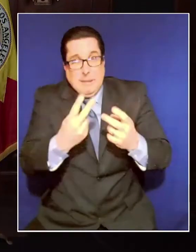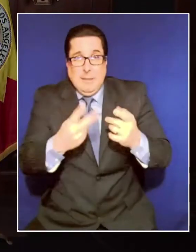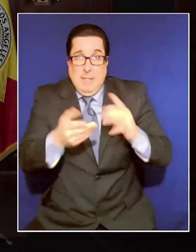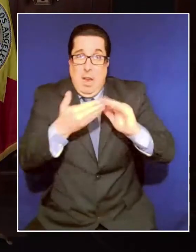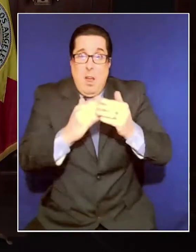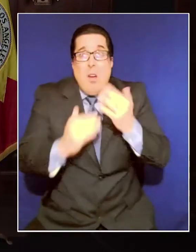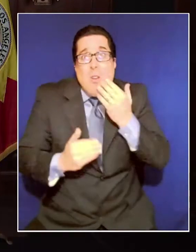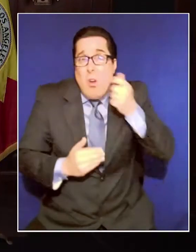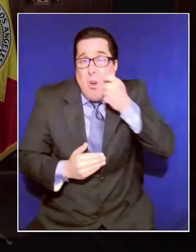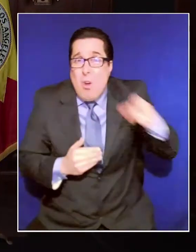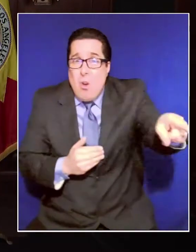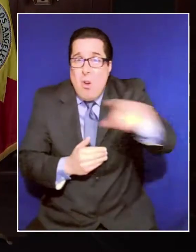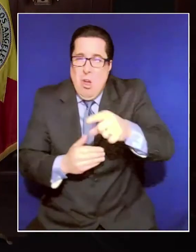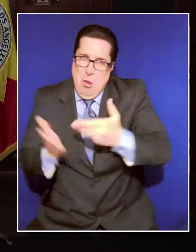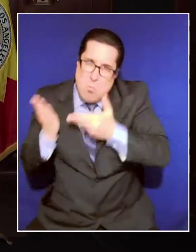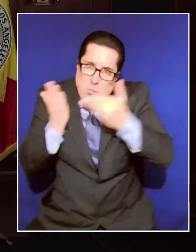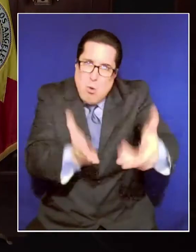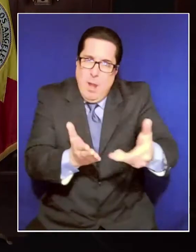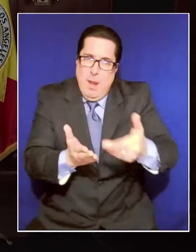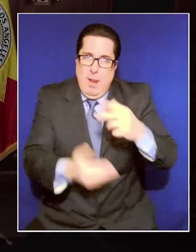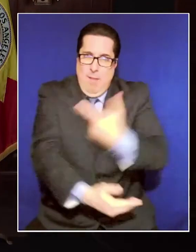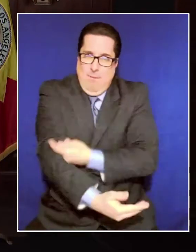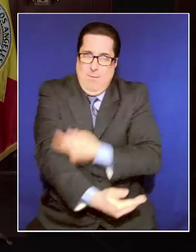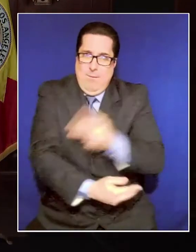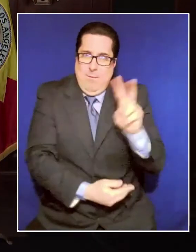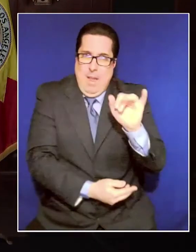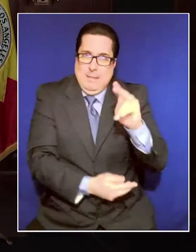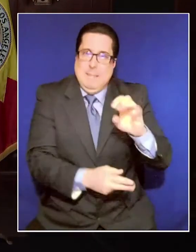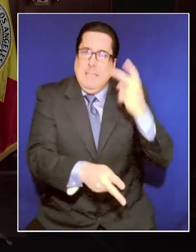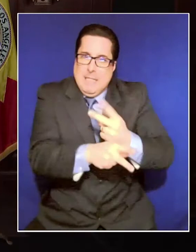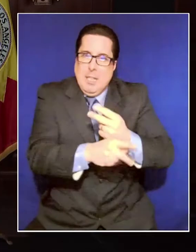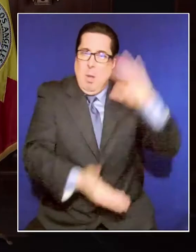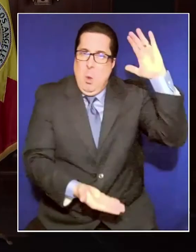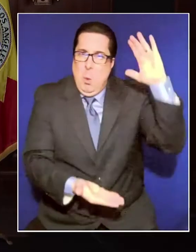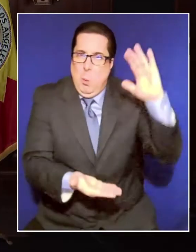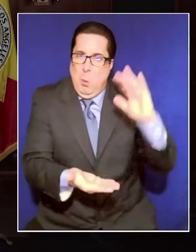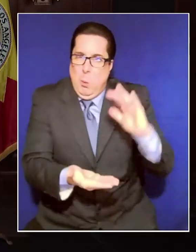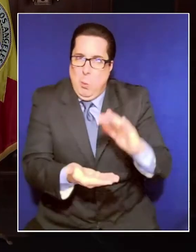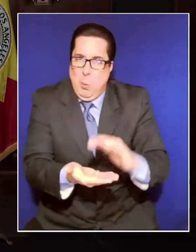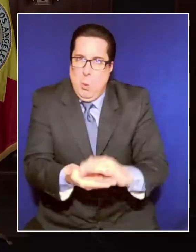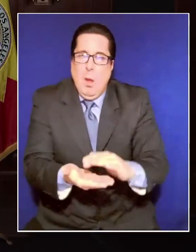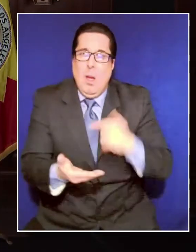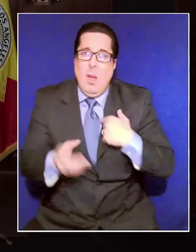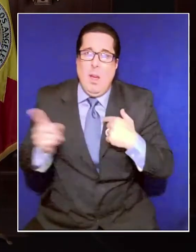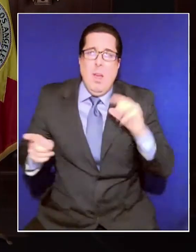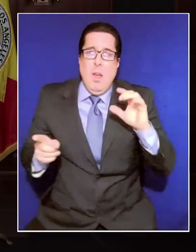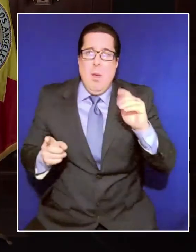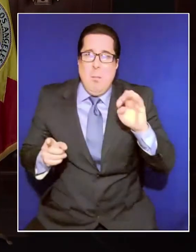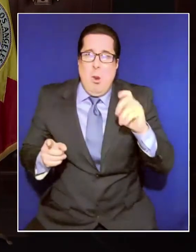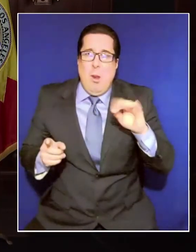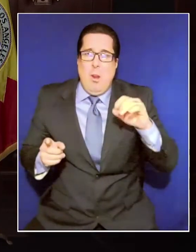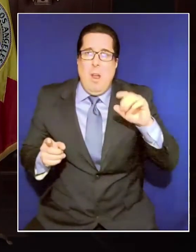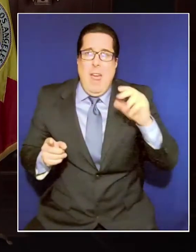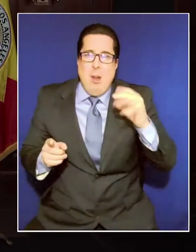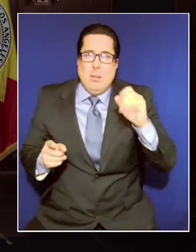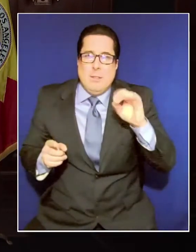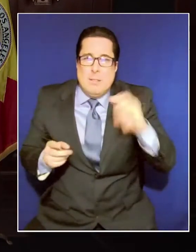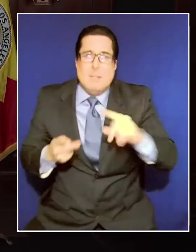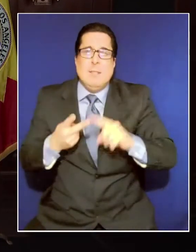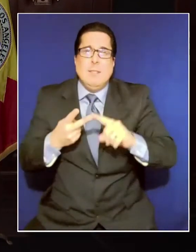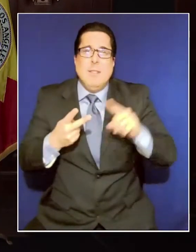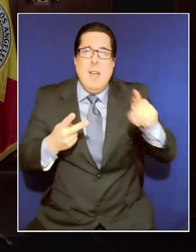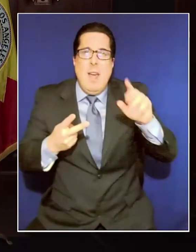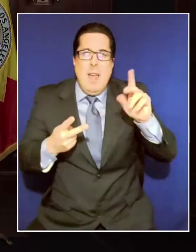with vaccines. I'm grateful to my colleagues, to Council Members Marquise Harris-Dawson, to Curran Price, to Kevin